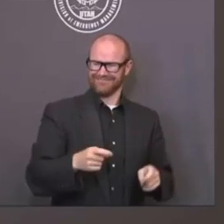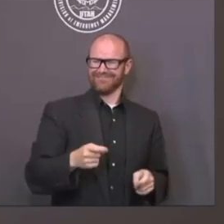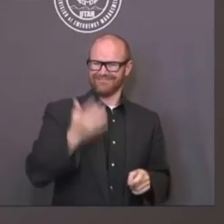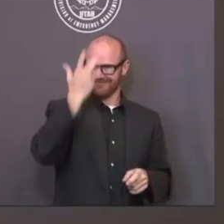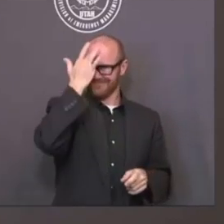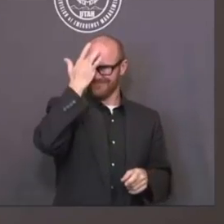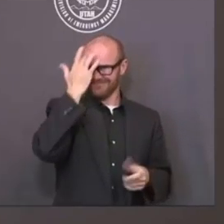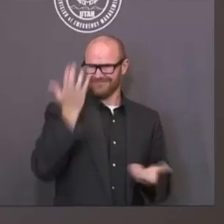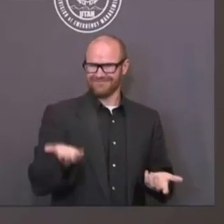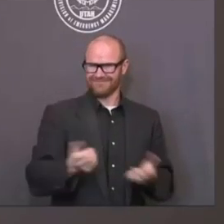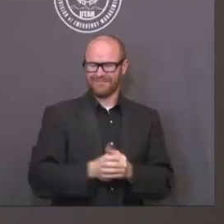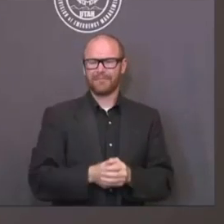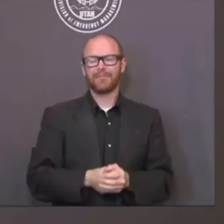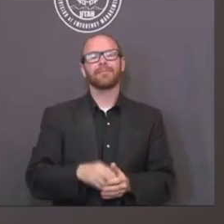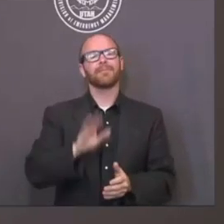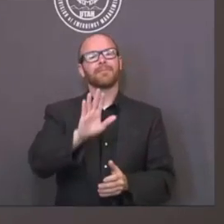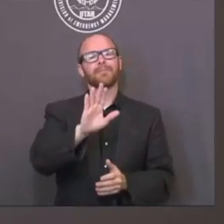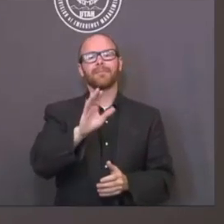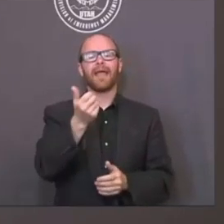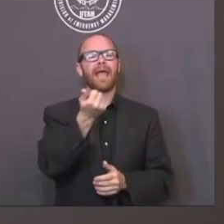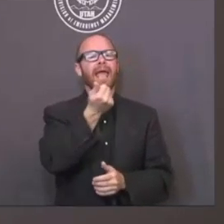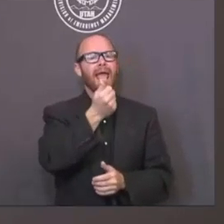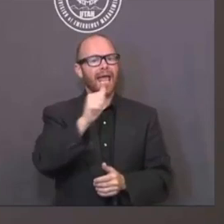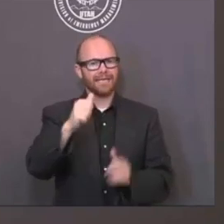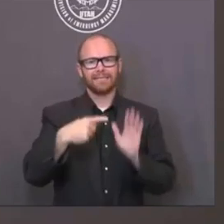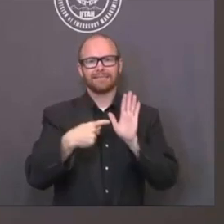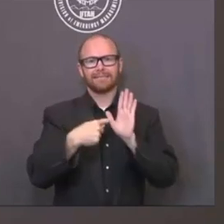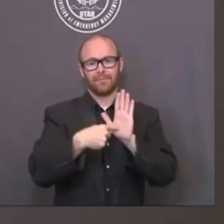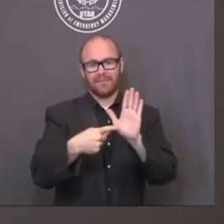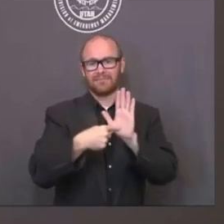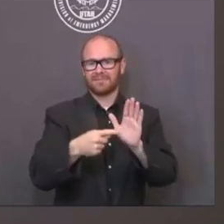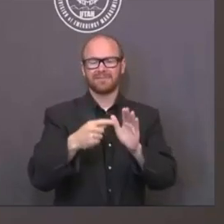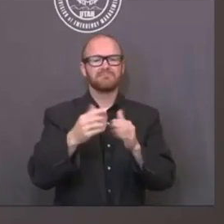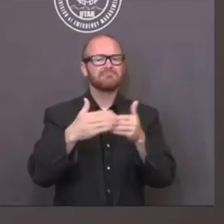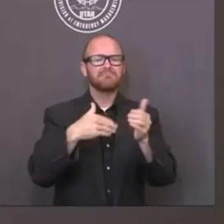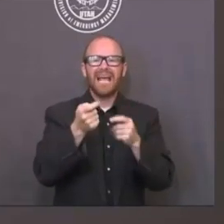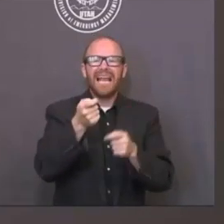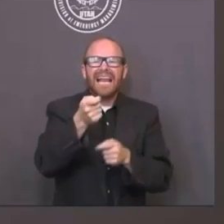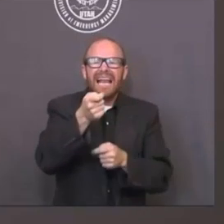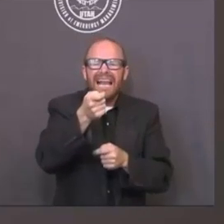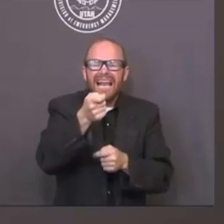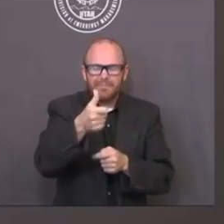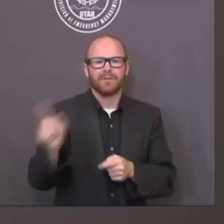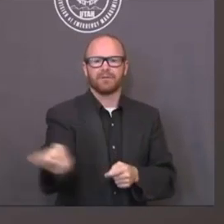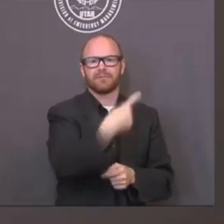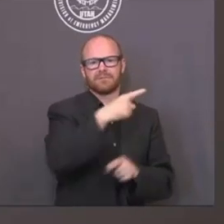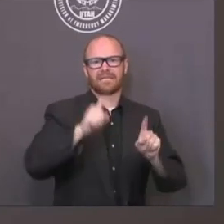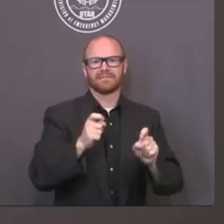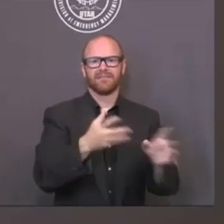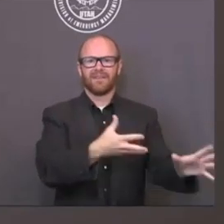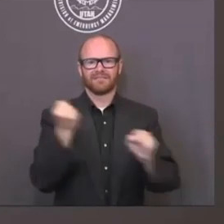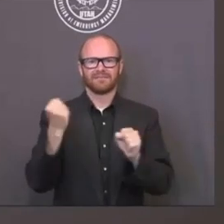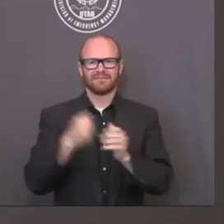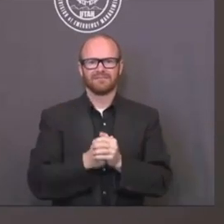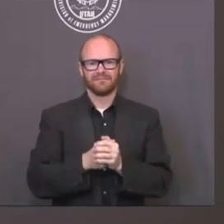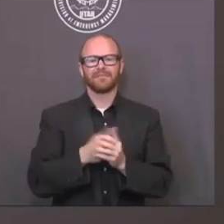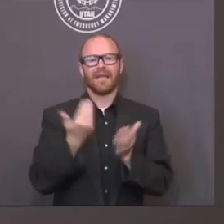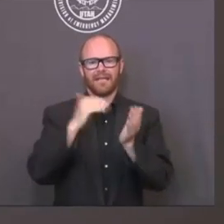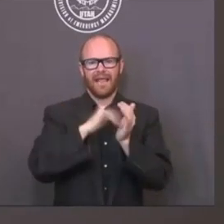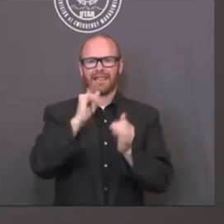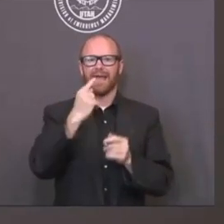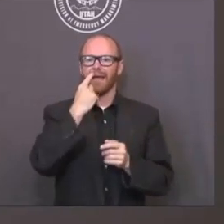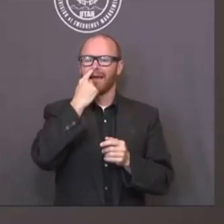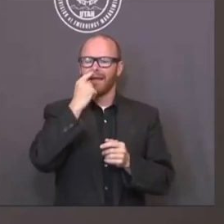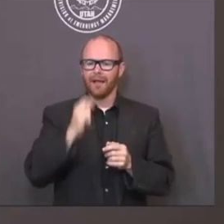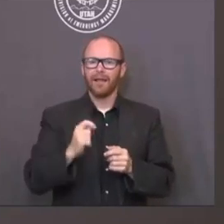So if anybody has symptoms, no matter how mild, we recommend getting tested immediately. And that's through the nasal pharyngeal